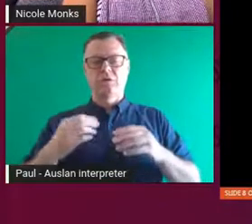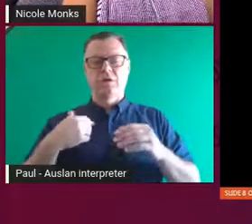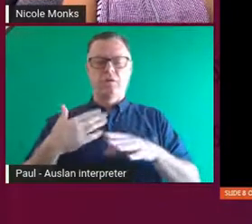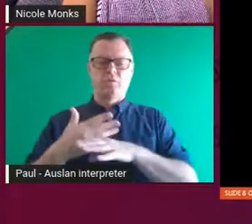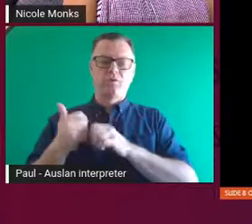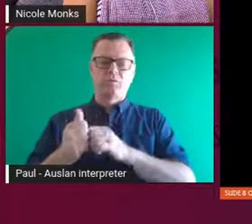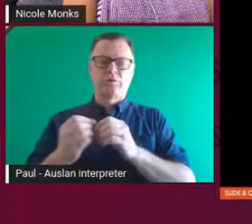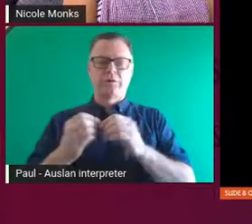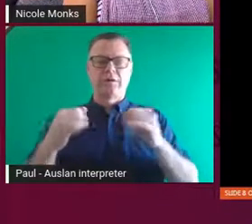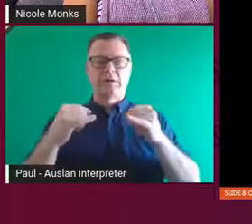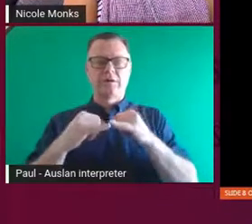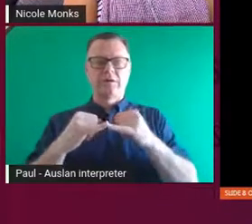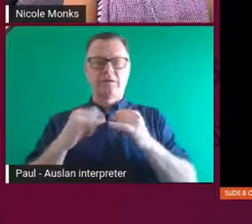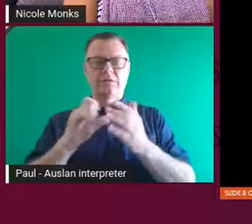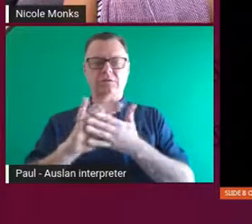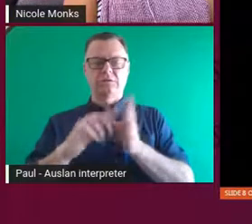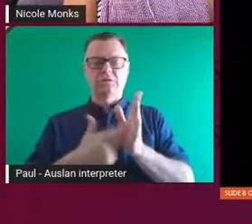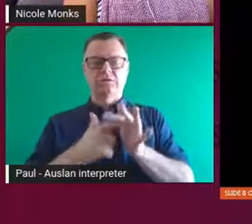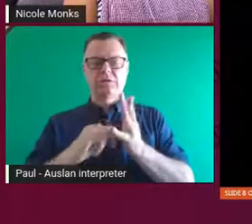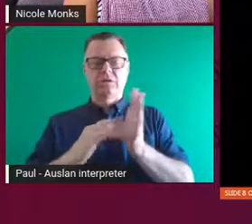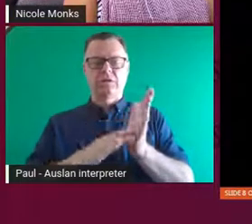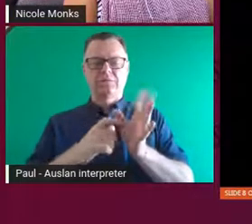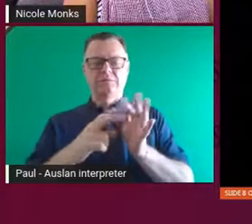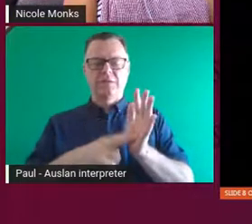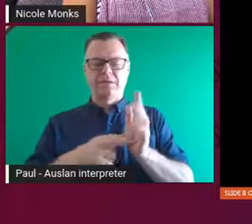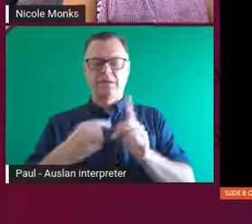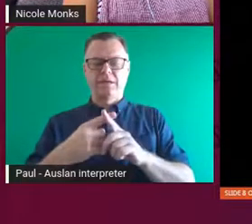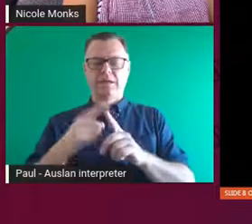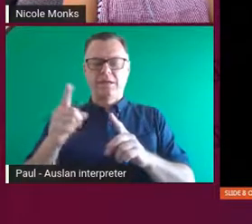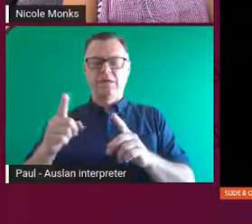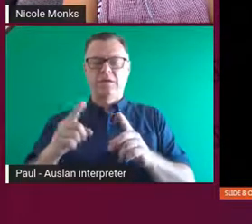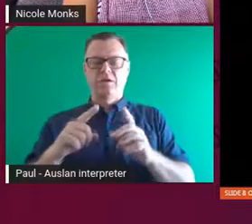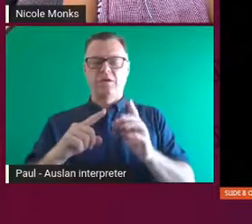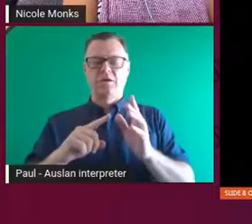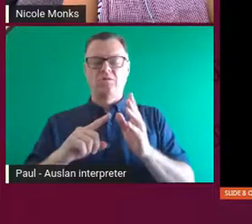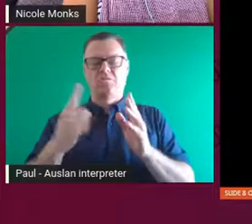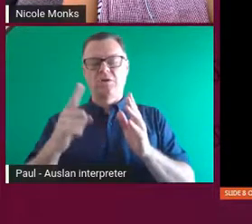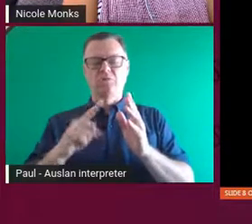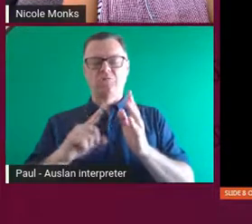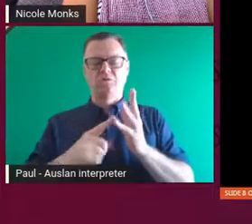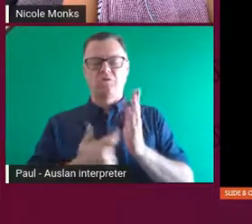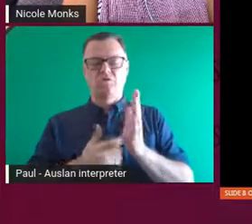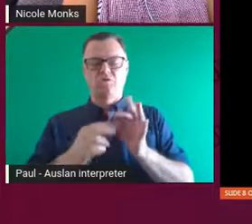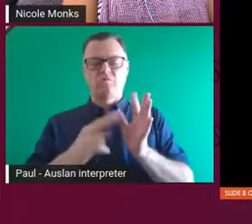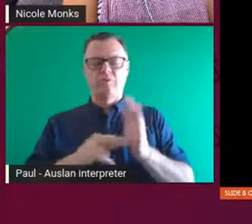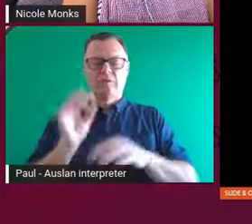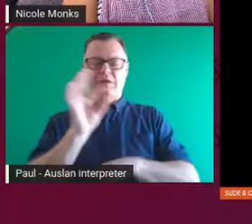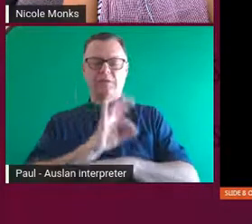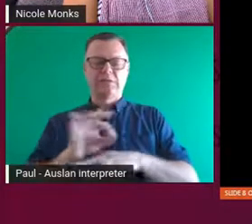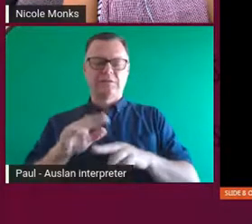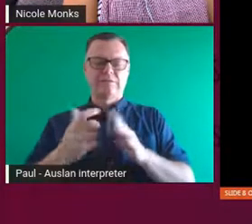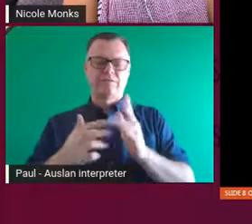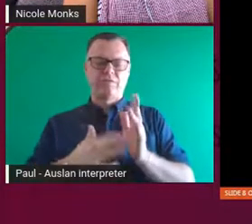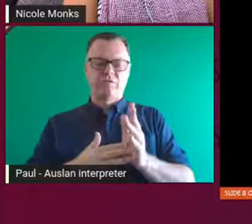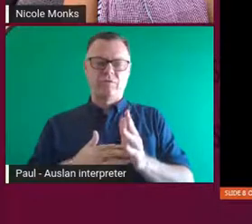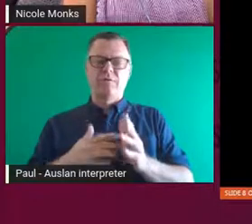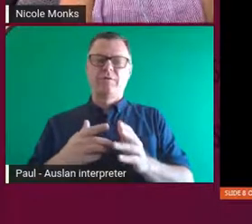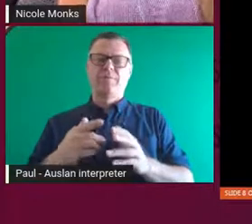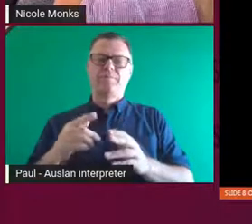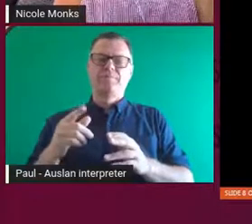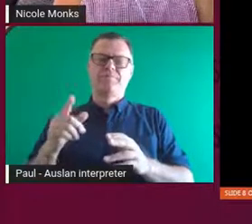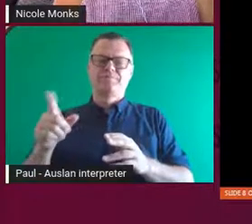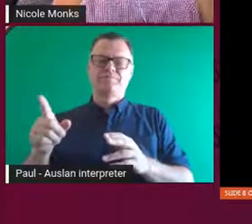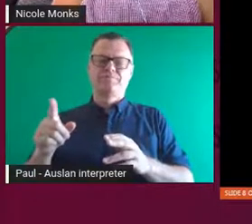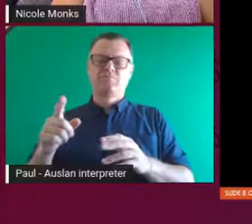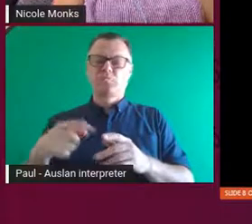Urban Future Organisation. So they're an architectural firm and we all worked together to make this really special piece. So